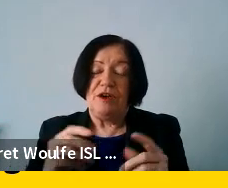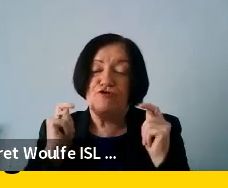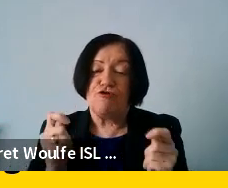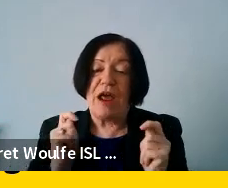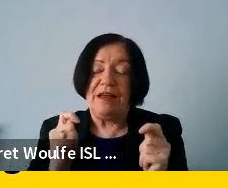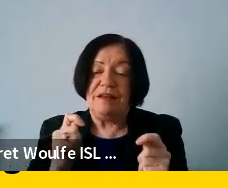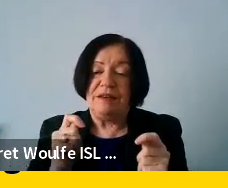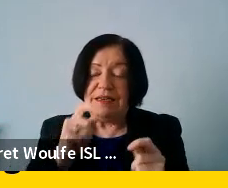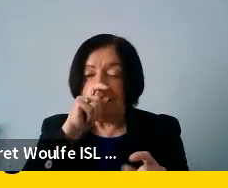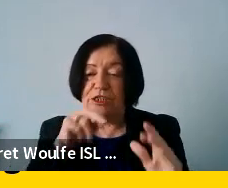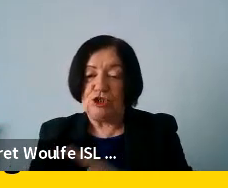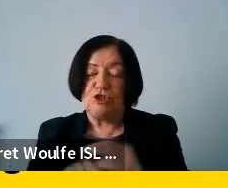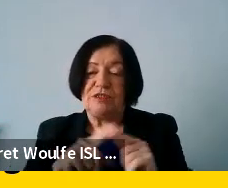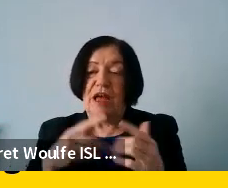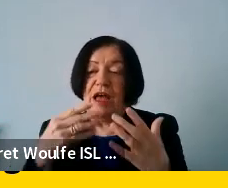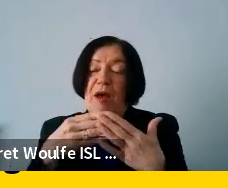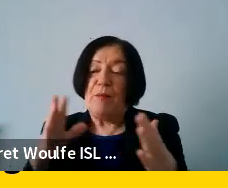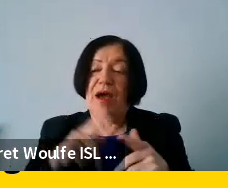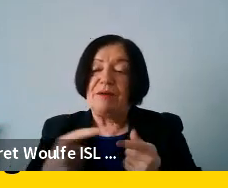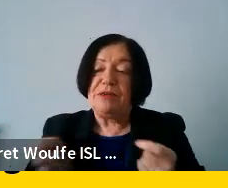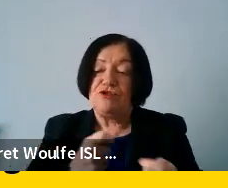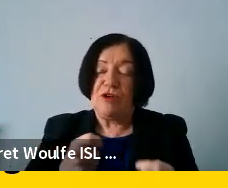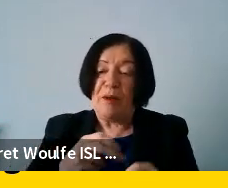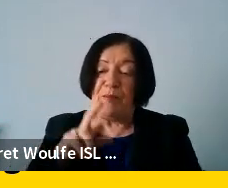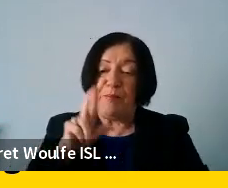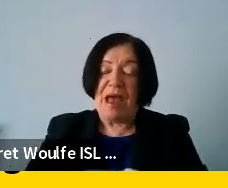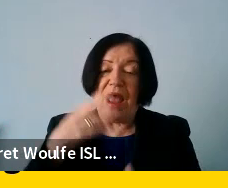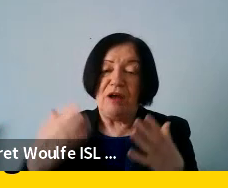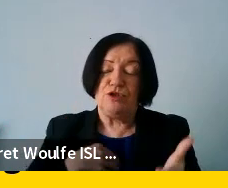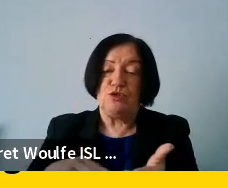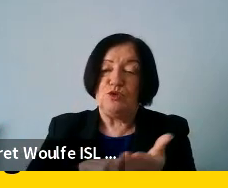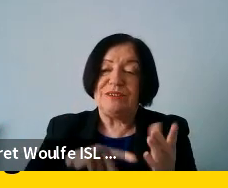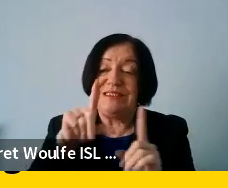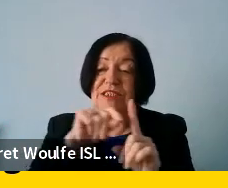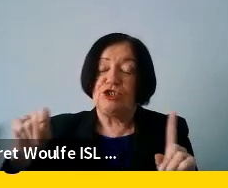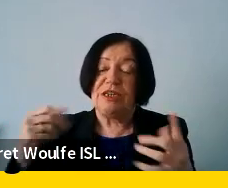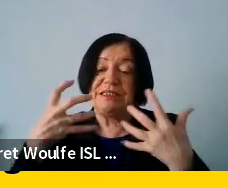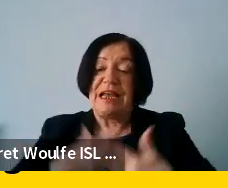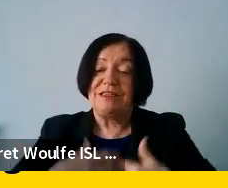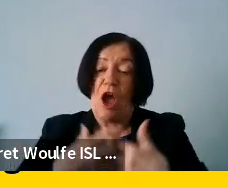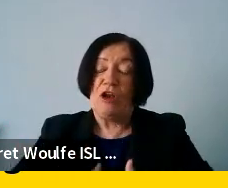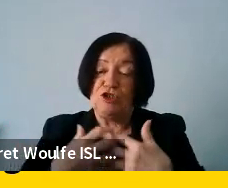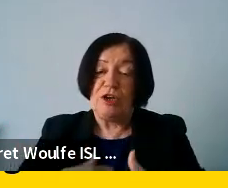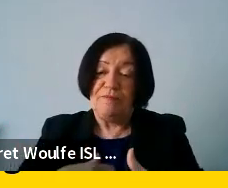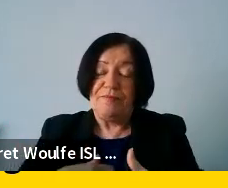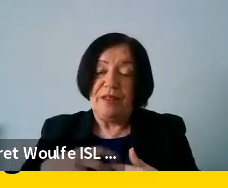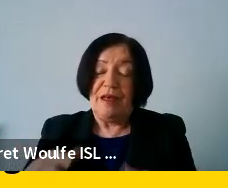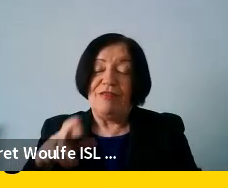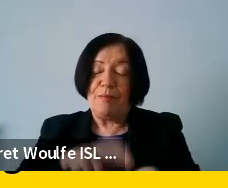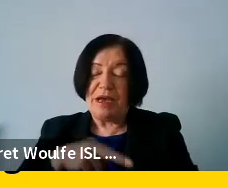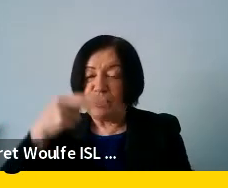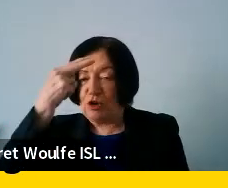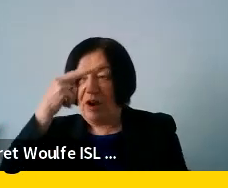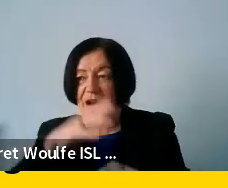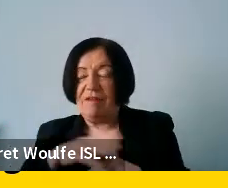teachers and public administrations better on how to use digital technologies, the better understanding